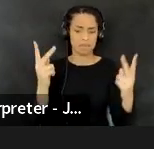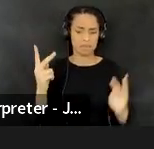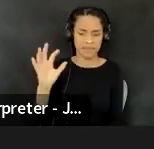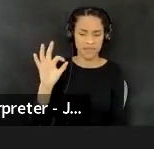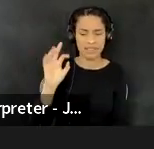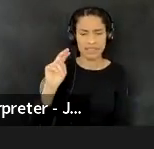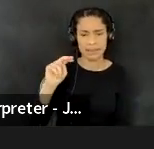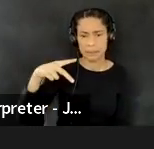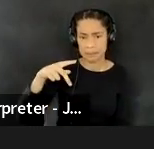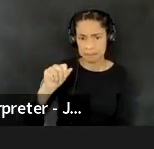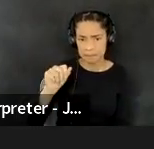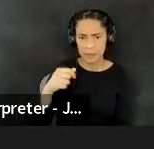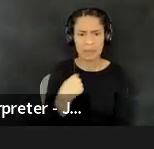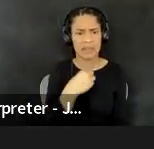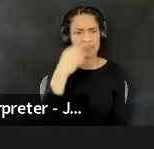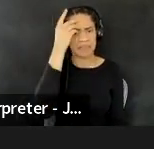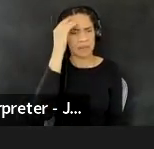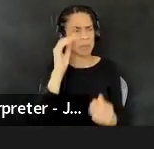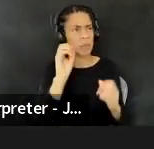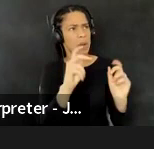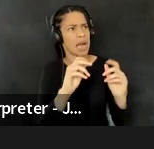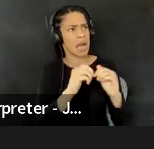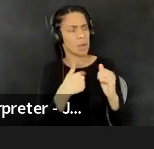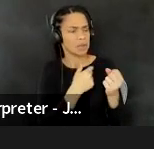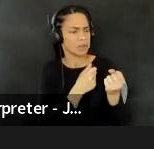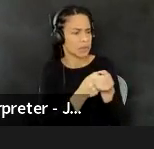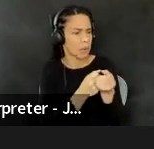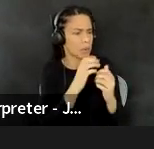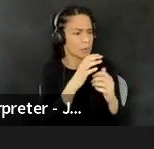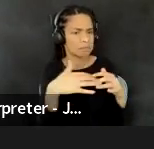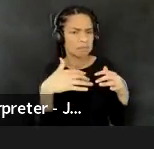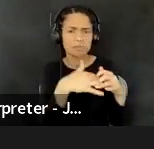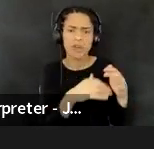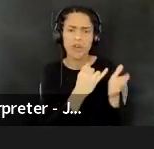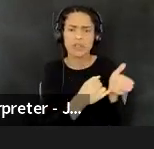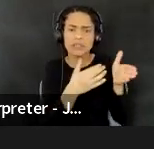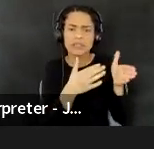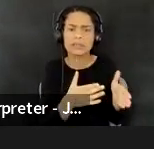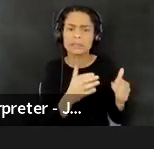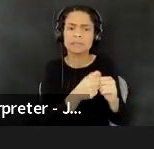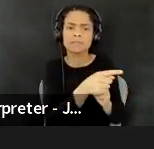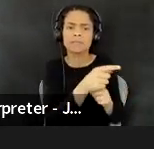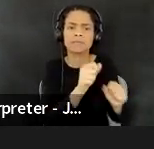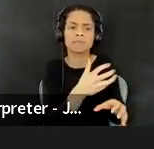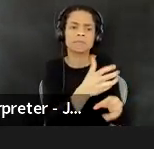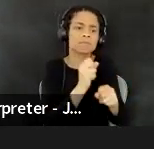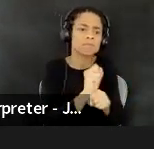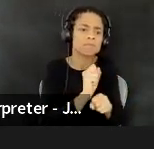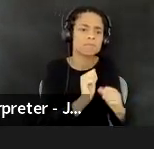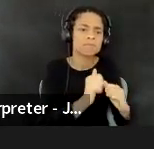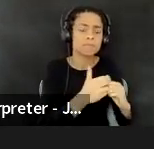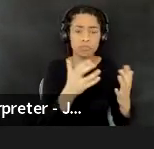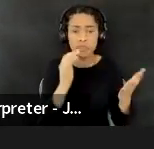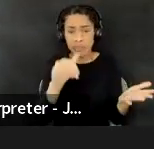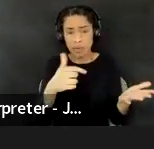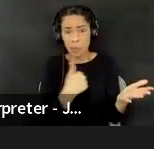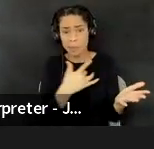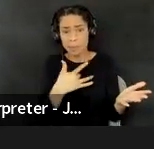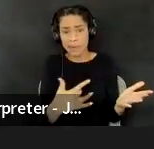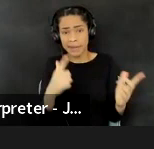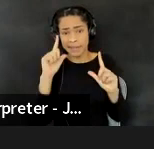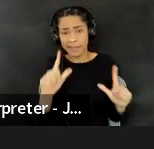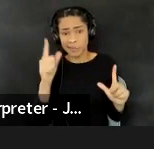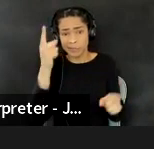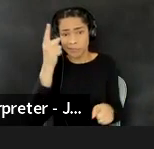that we're kind of thinking about how to support indigenous artists get, get gigs, right? Well, you know, um, yes and no.